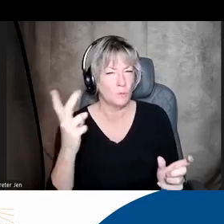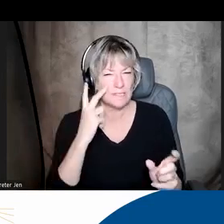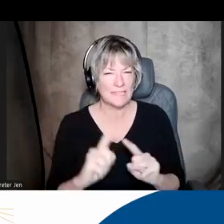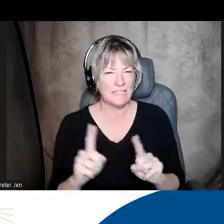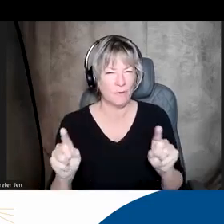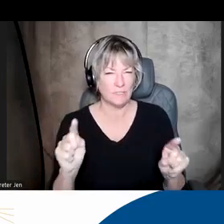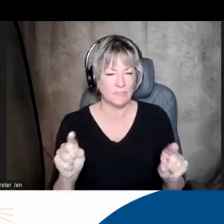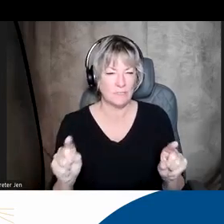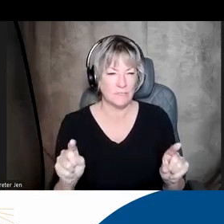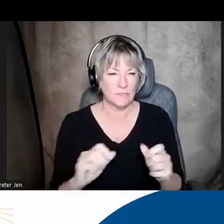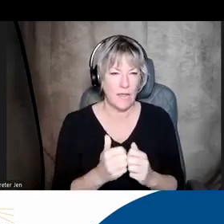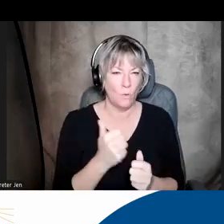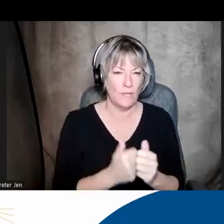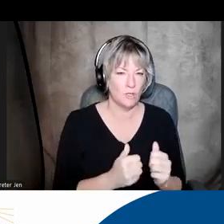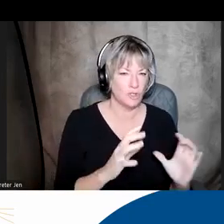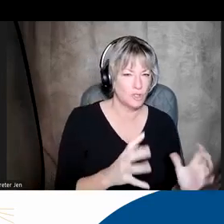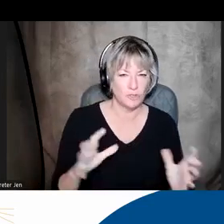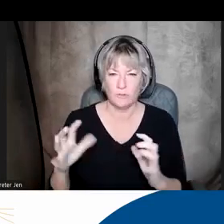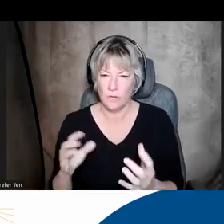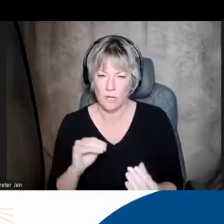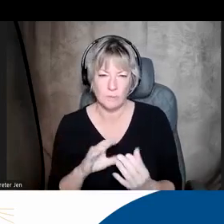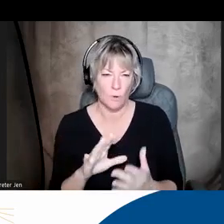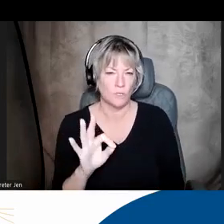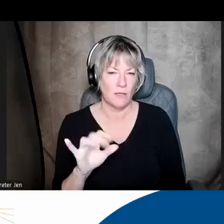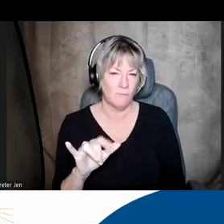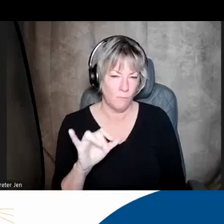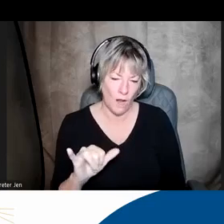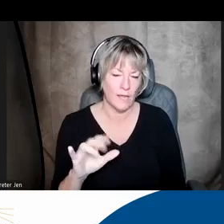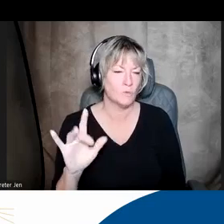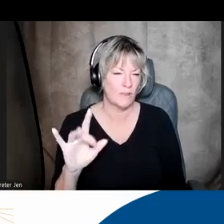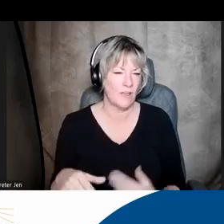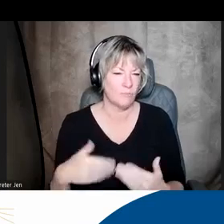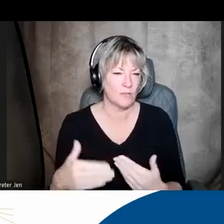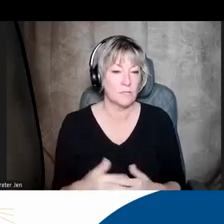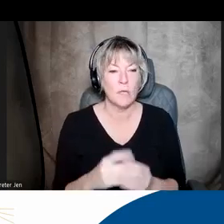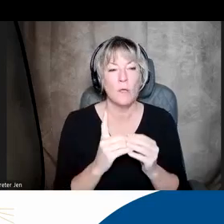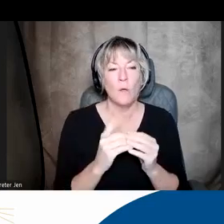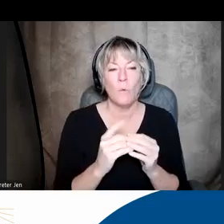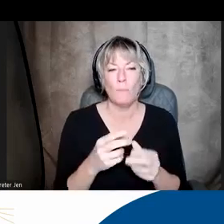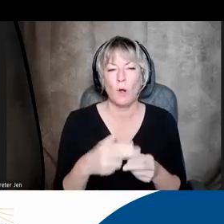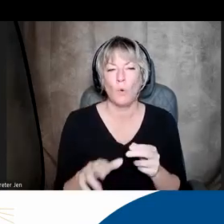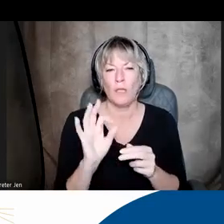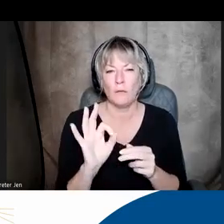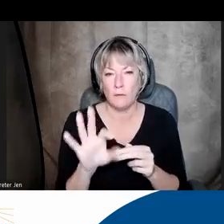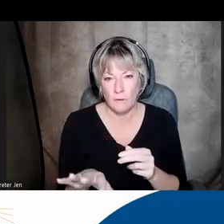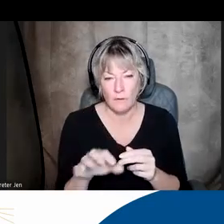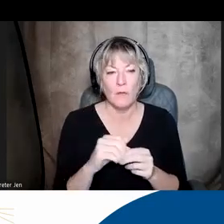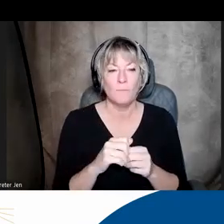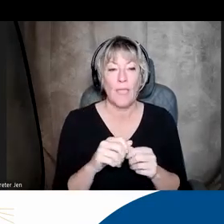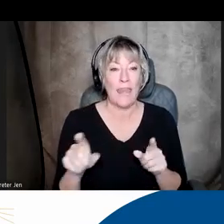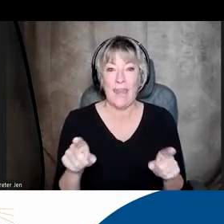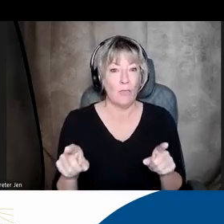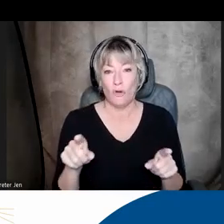how each chamber has approached the FY25 process. And one more quick note before we go into the specific numbers, neither